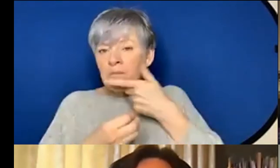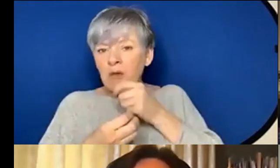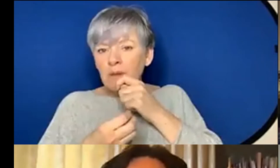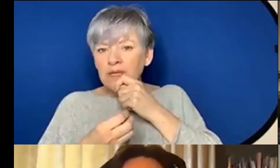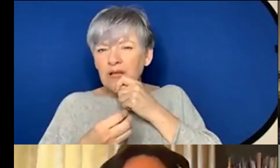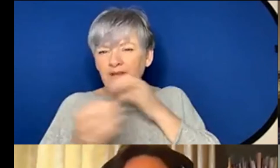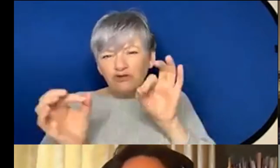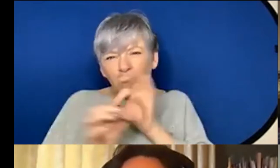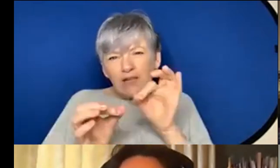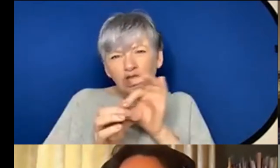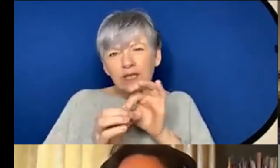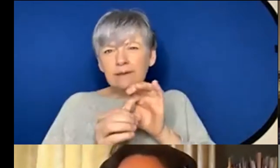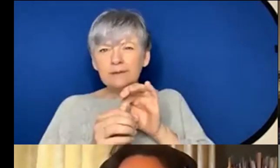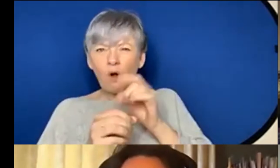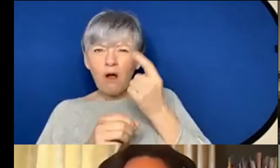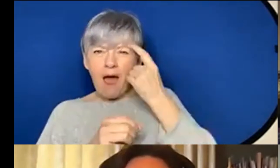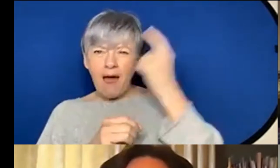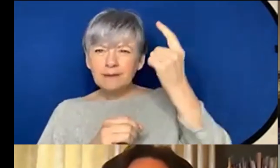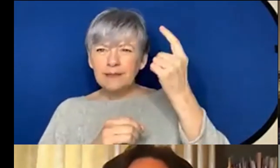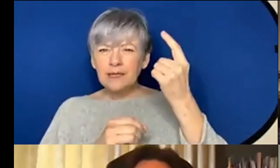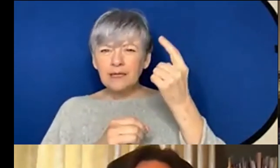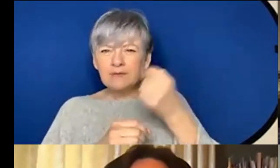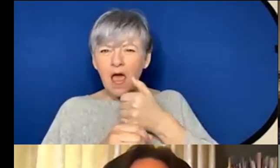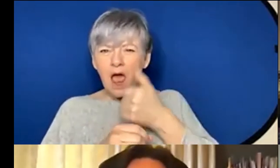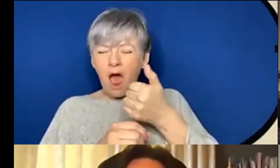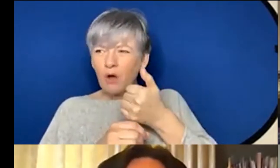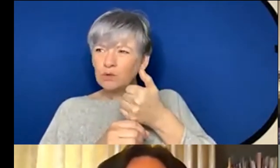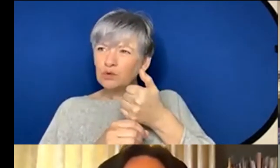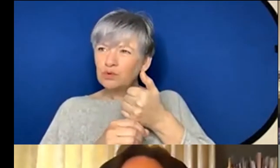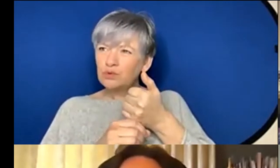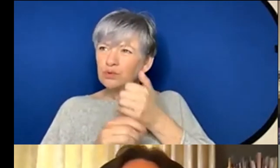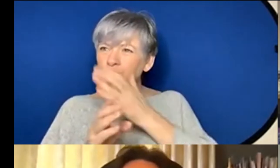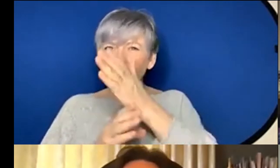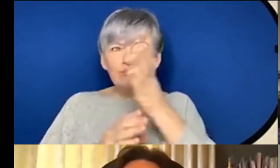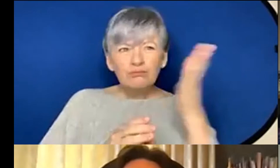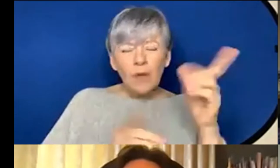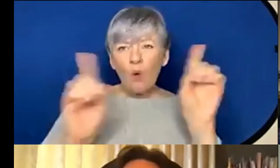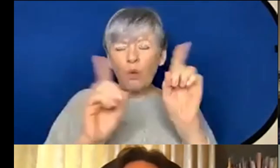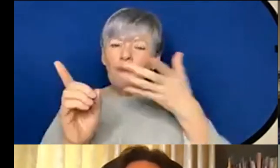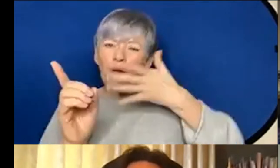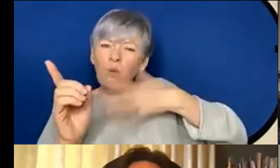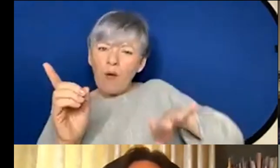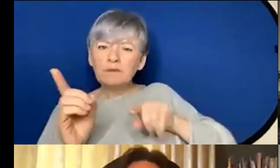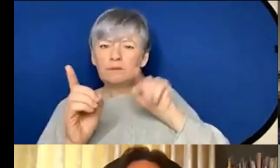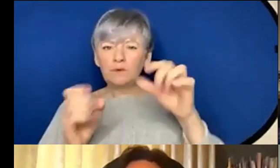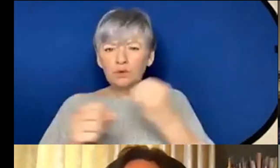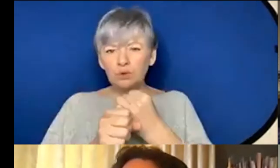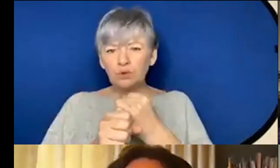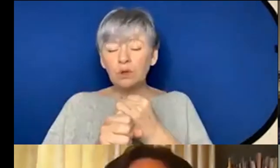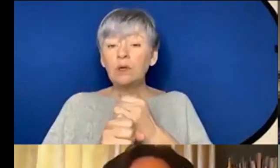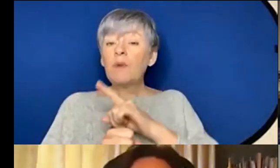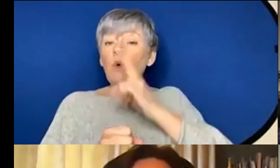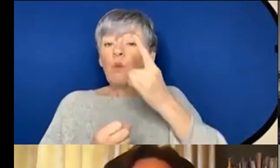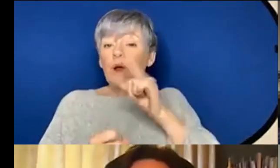strategies or ideas of how to how to kind of pursue what they really want to do but it does feel one of the reasons why we've kind of